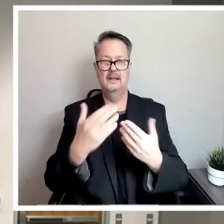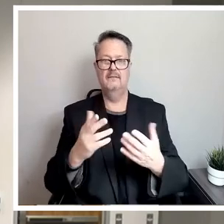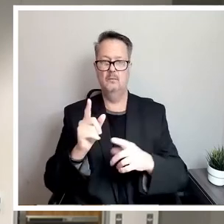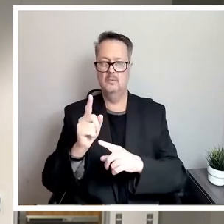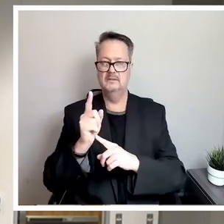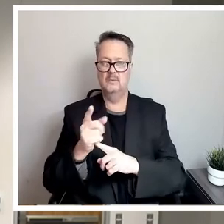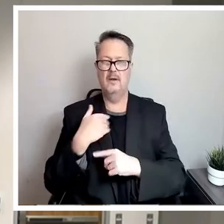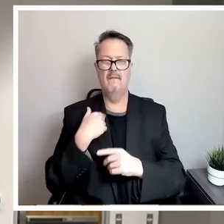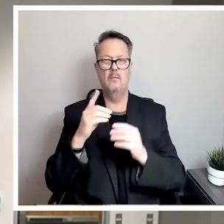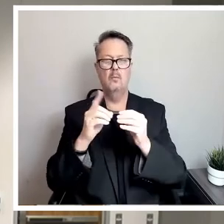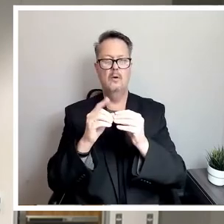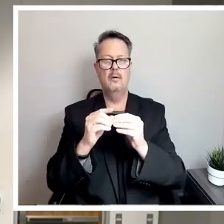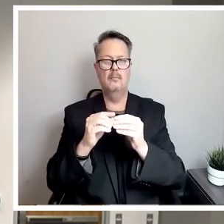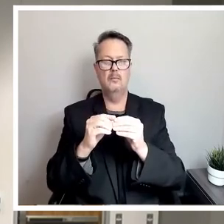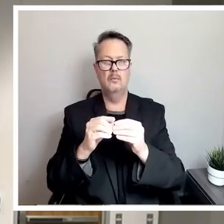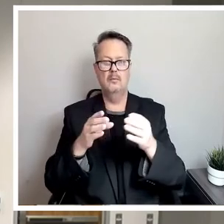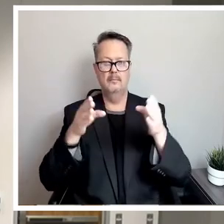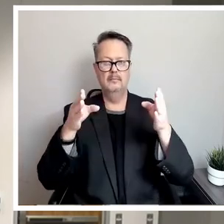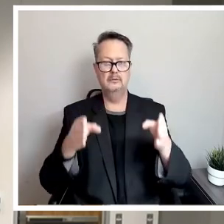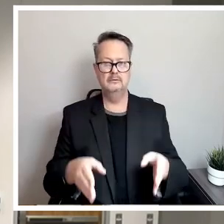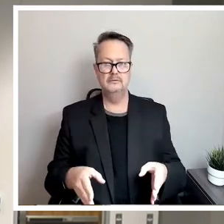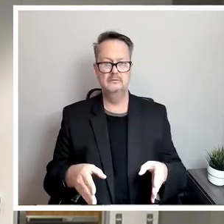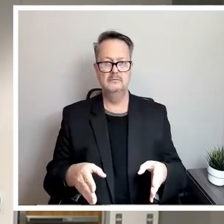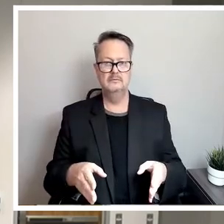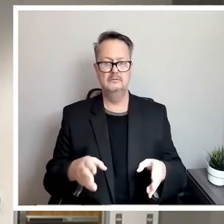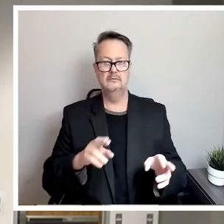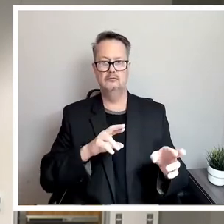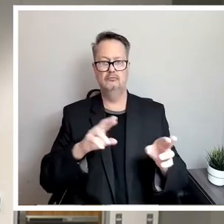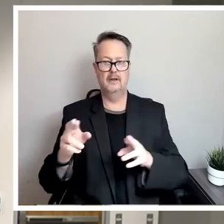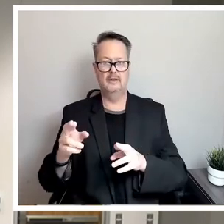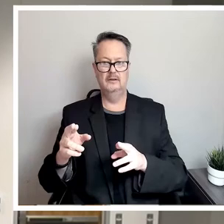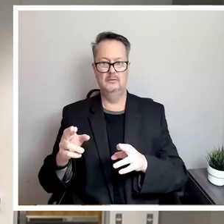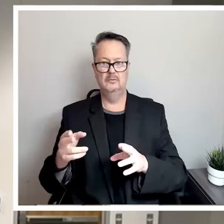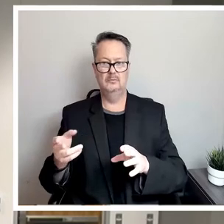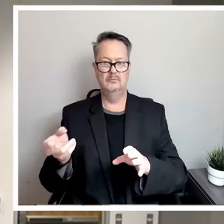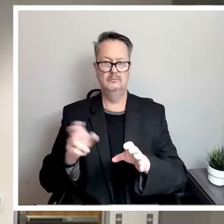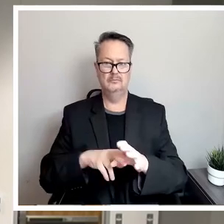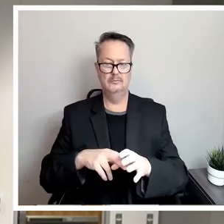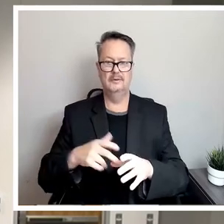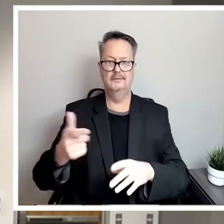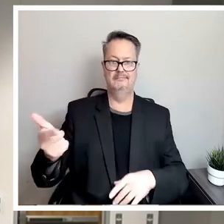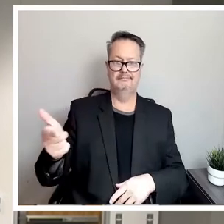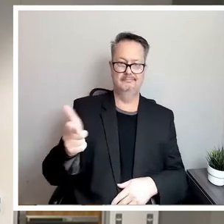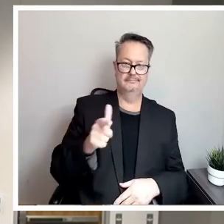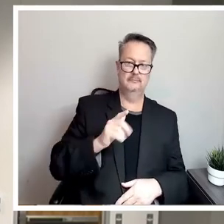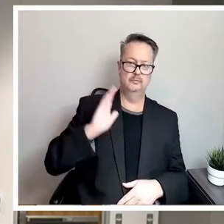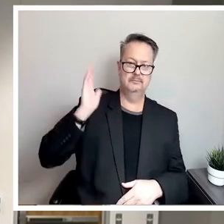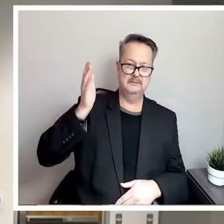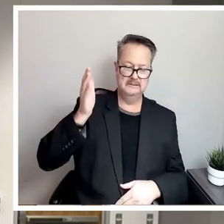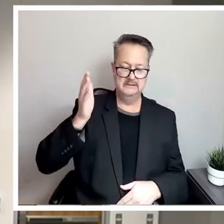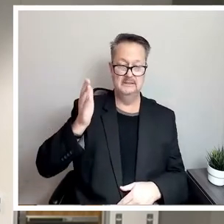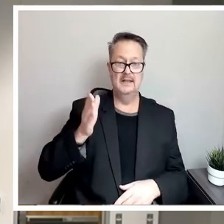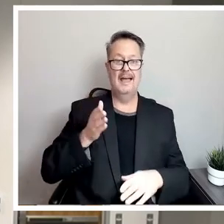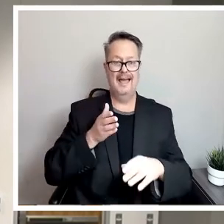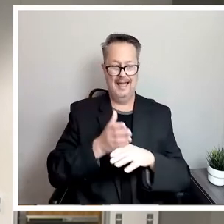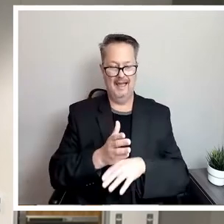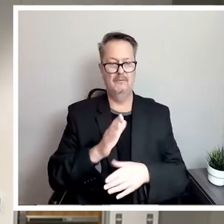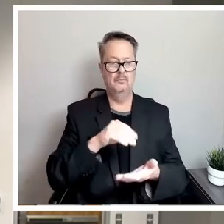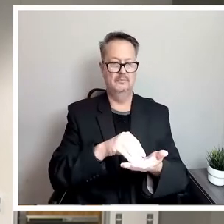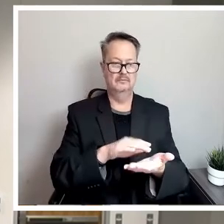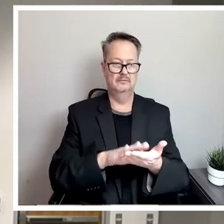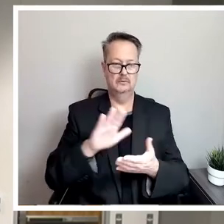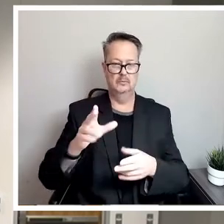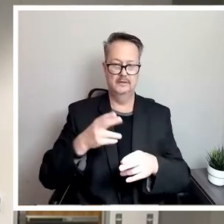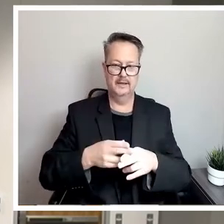one other person that has hit star three to get in the queue to speak. You'll be given two minutes after a member of our staff will take down your name.